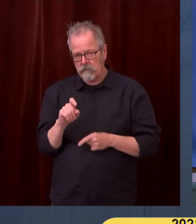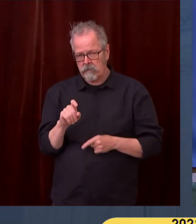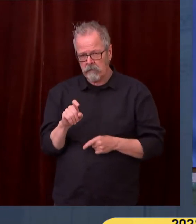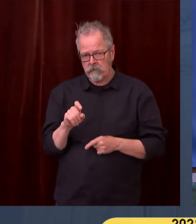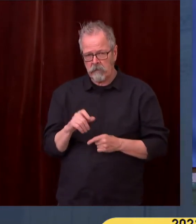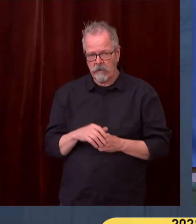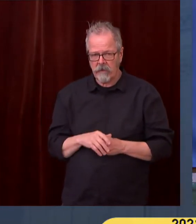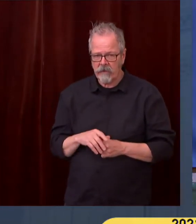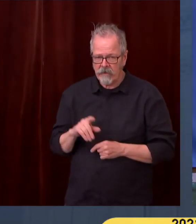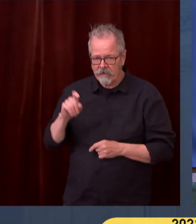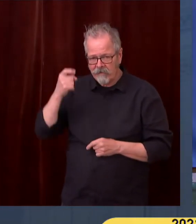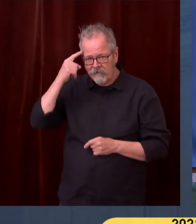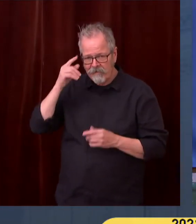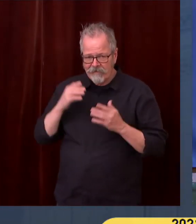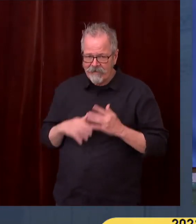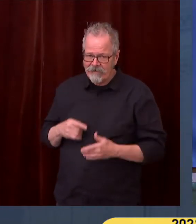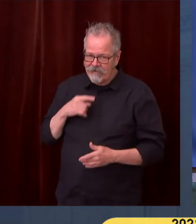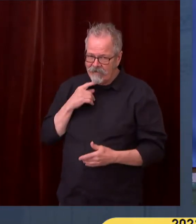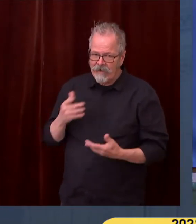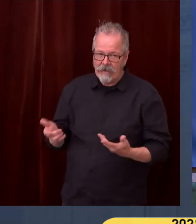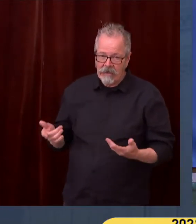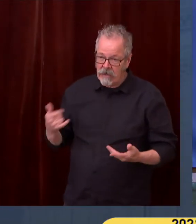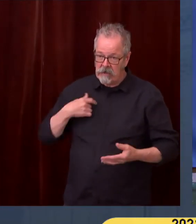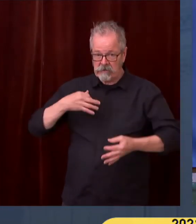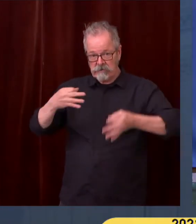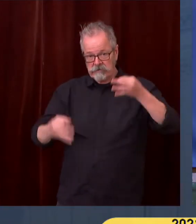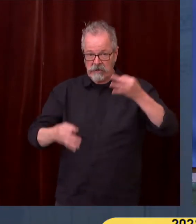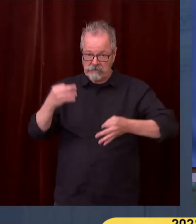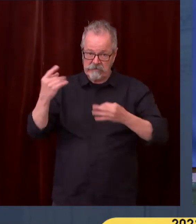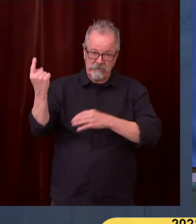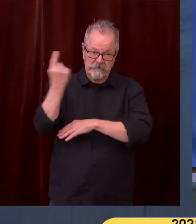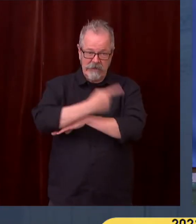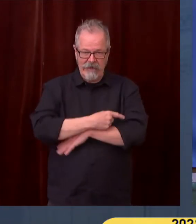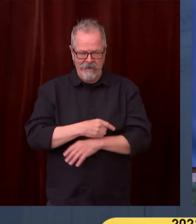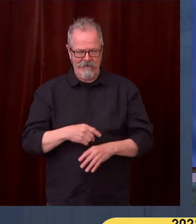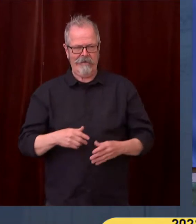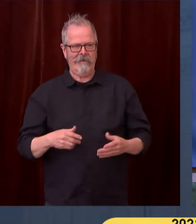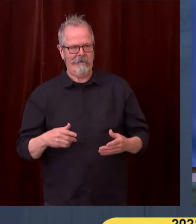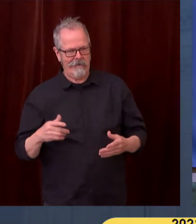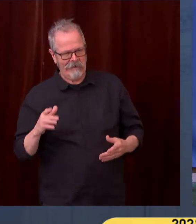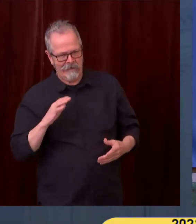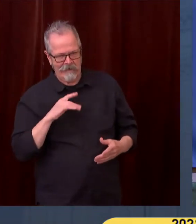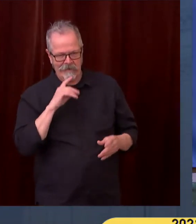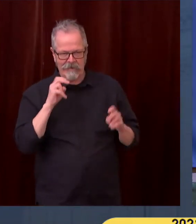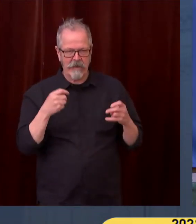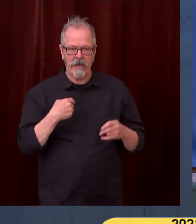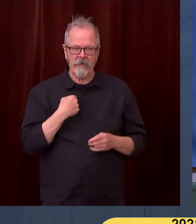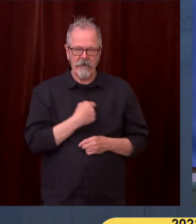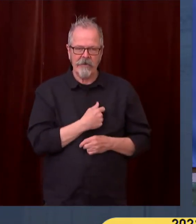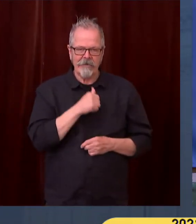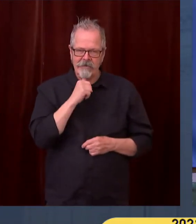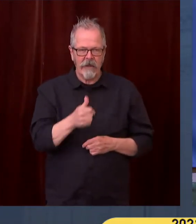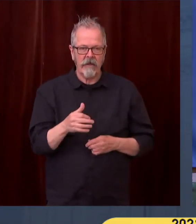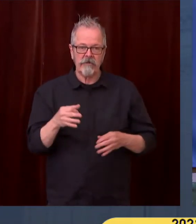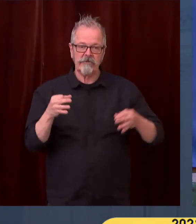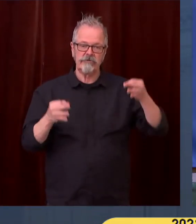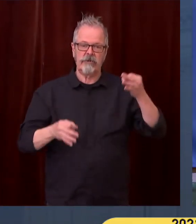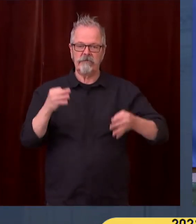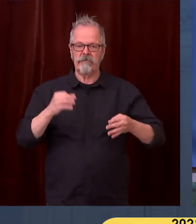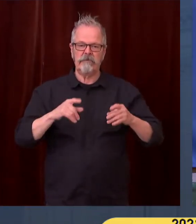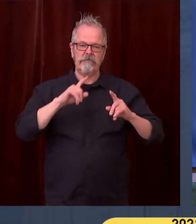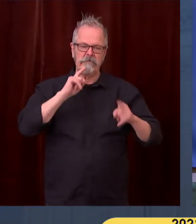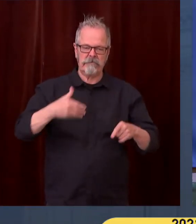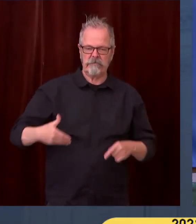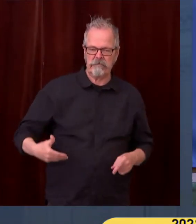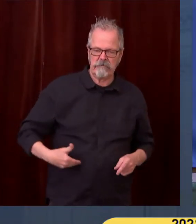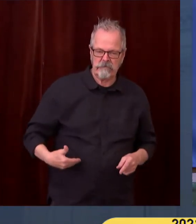The score is the score. This score is determined by the COVID virus, not us. I won't be making any judgments on